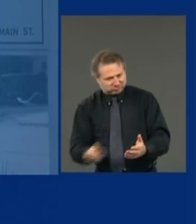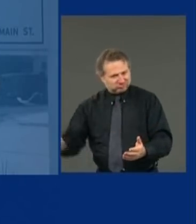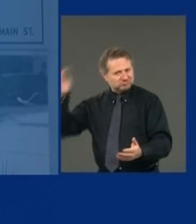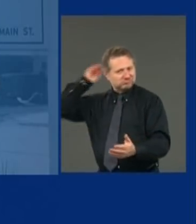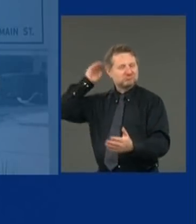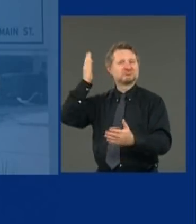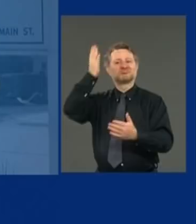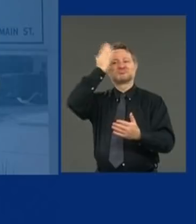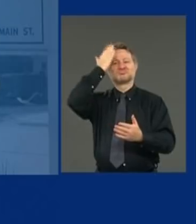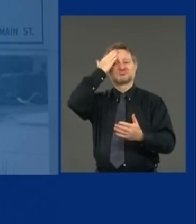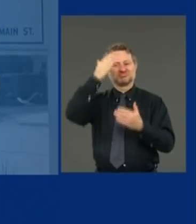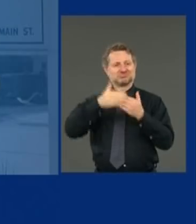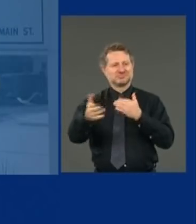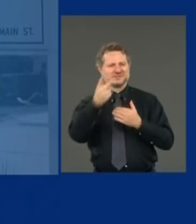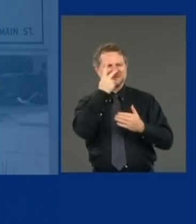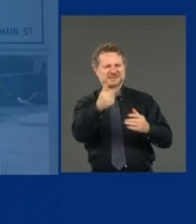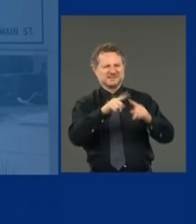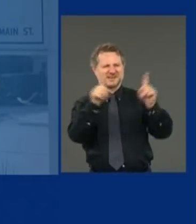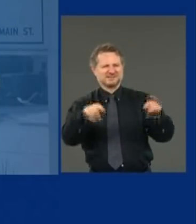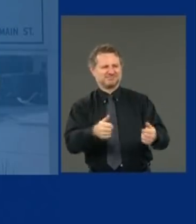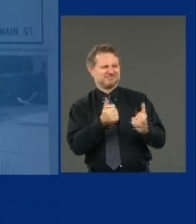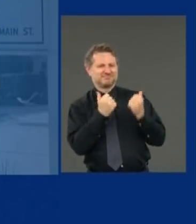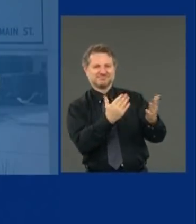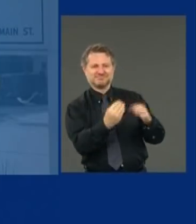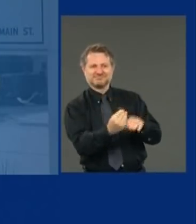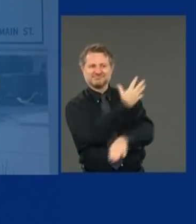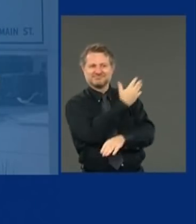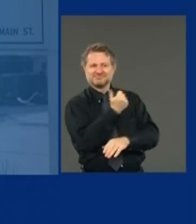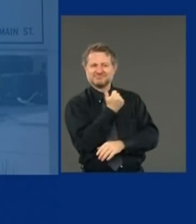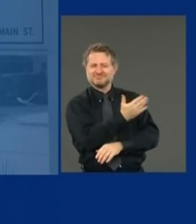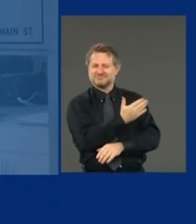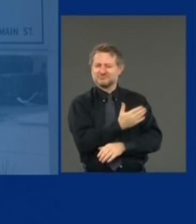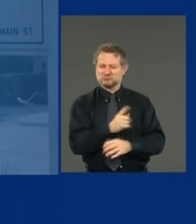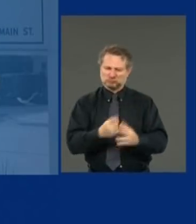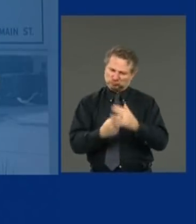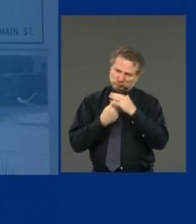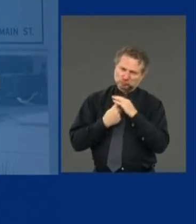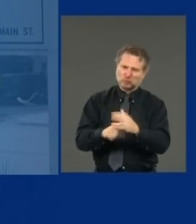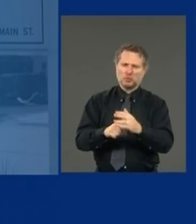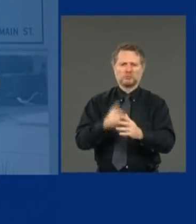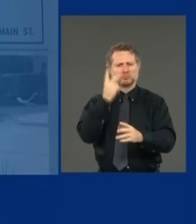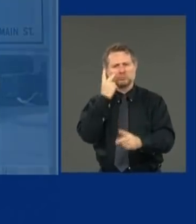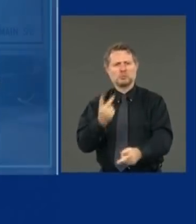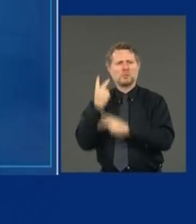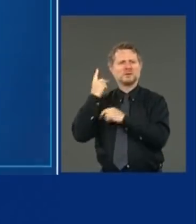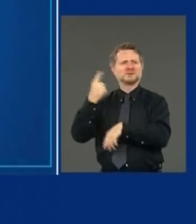sign, just in case you forget. Waterloo, New York, birthplace of Memorial Day.